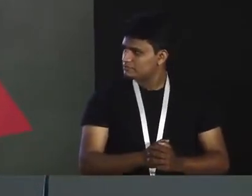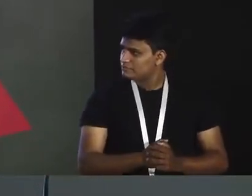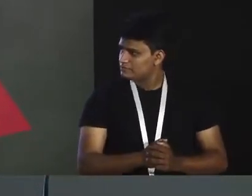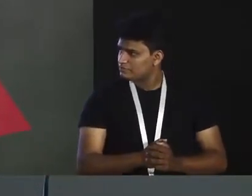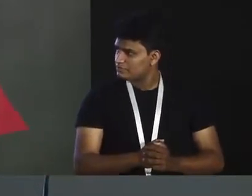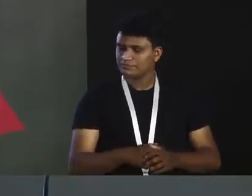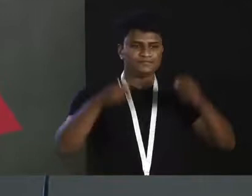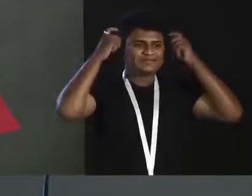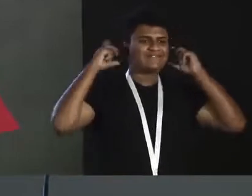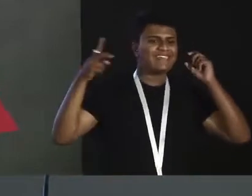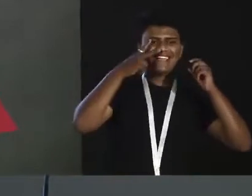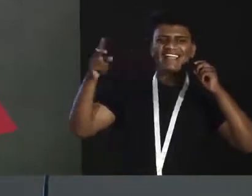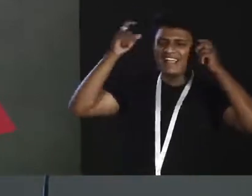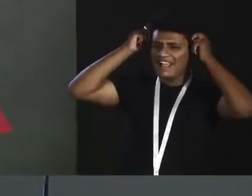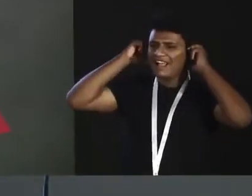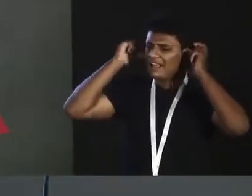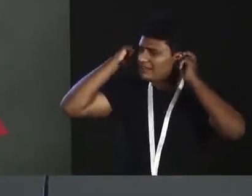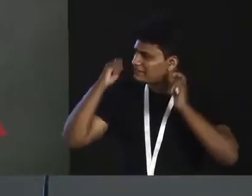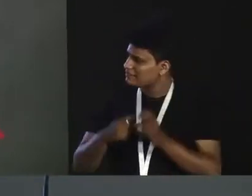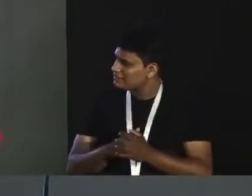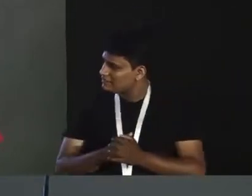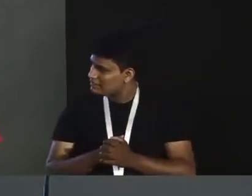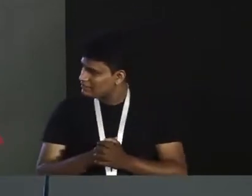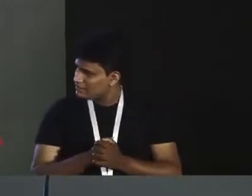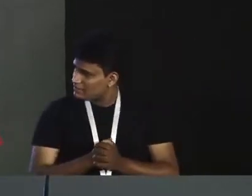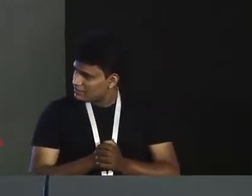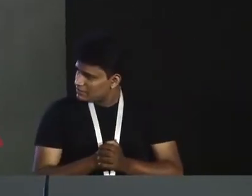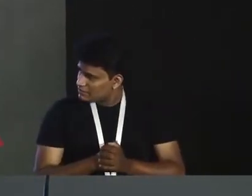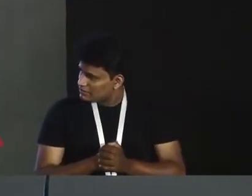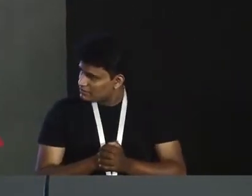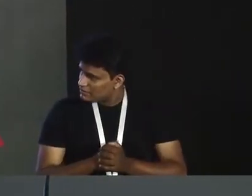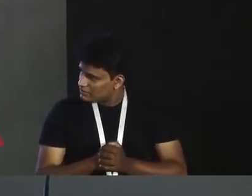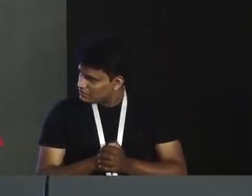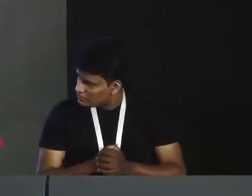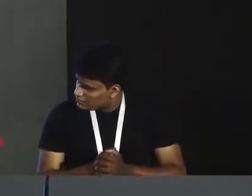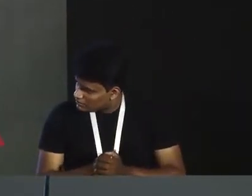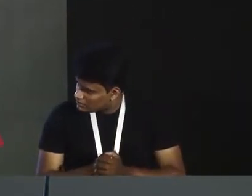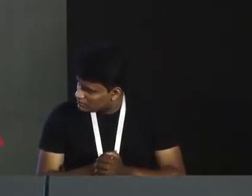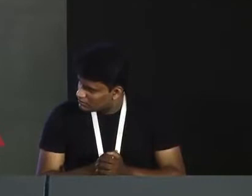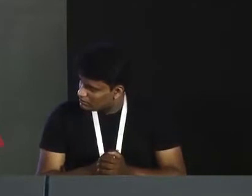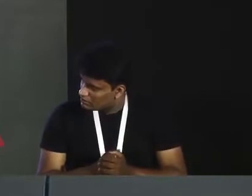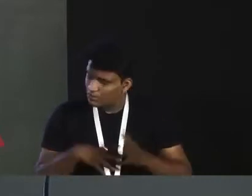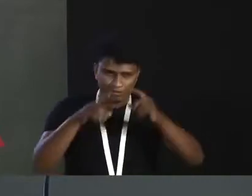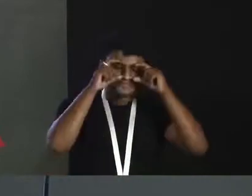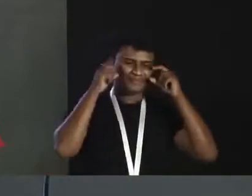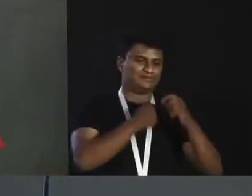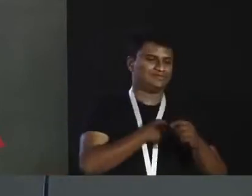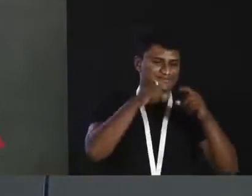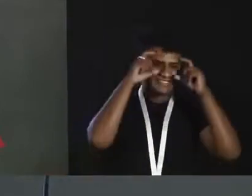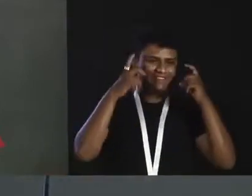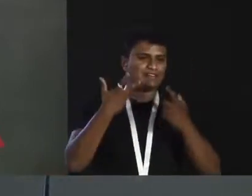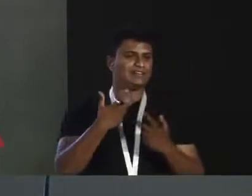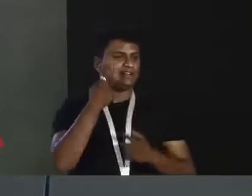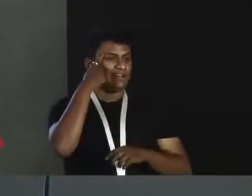wearing is an artificial eye. It has a pair of video glasses, that's what I have.